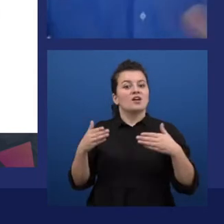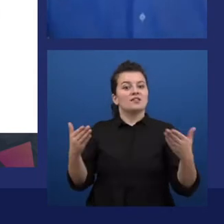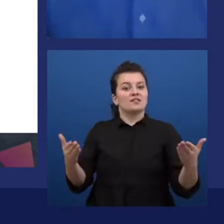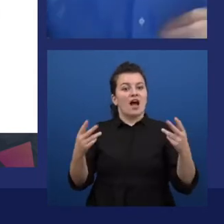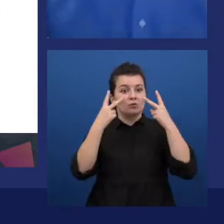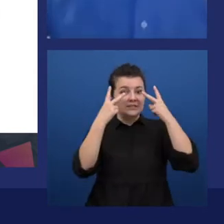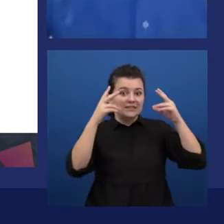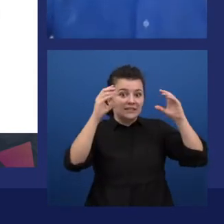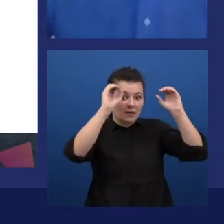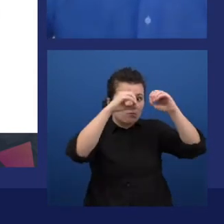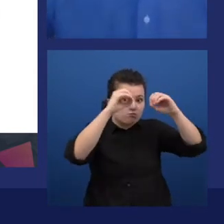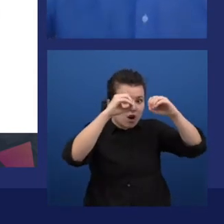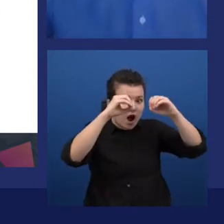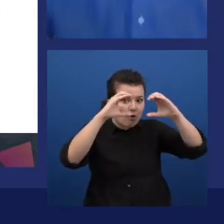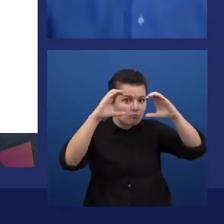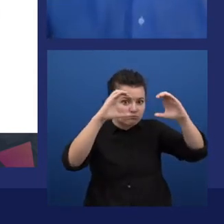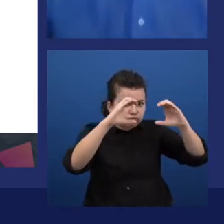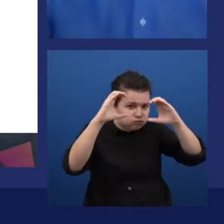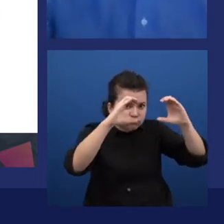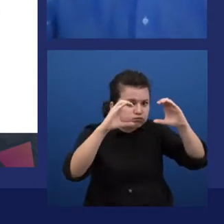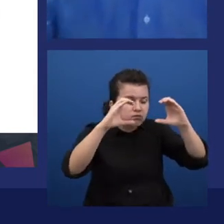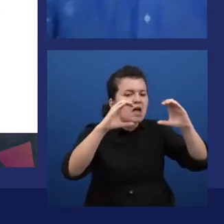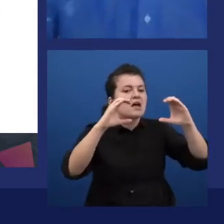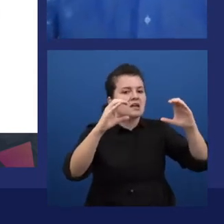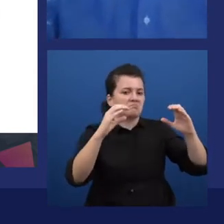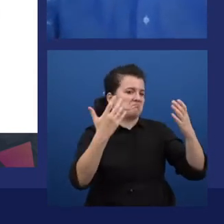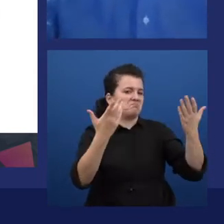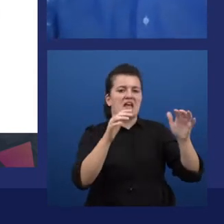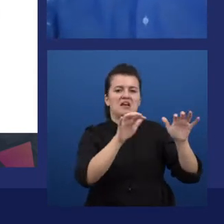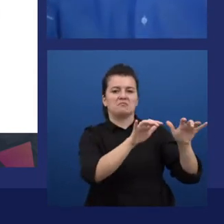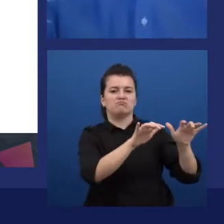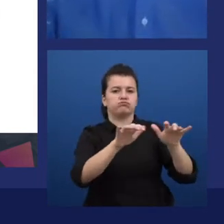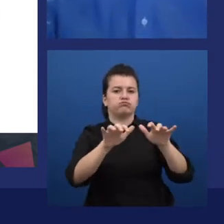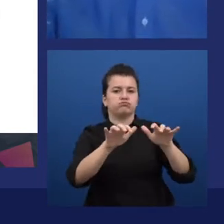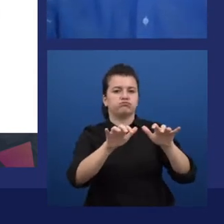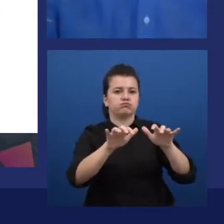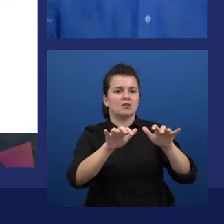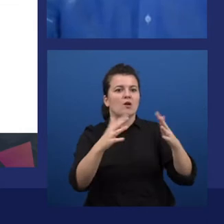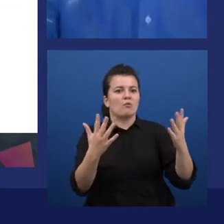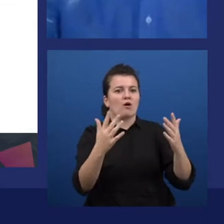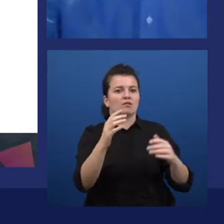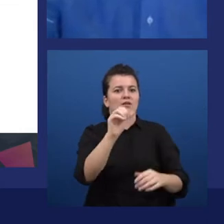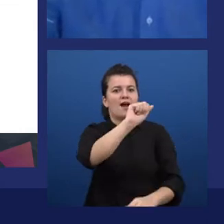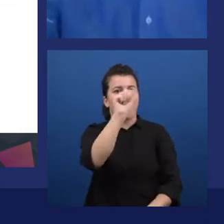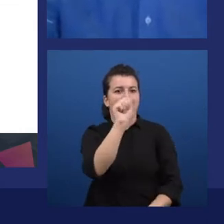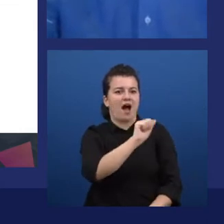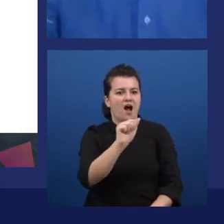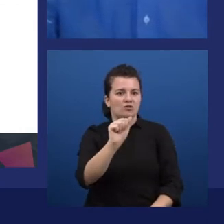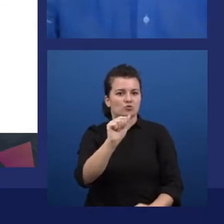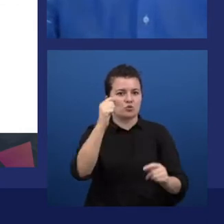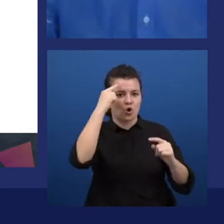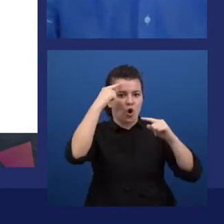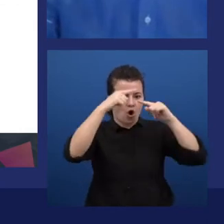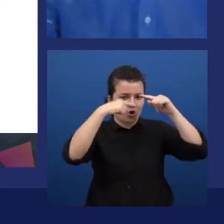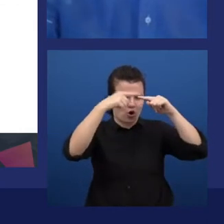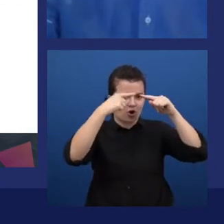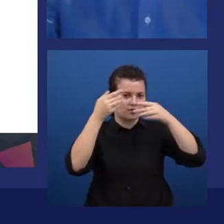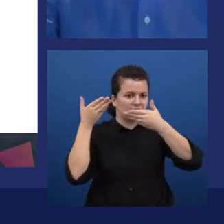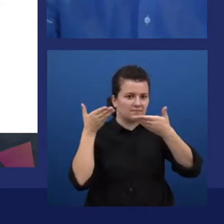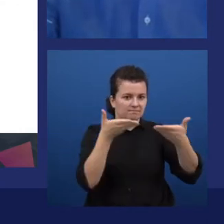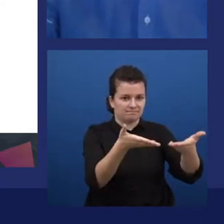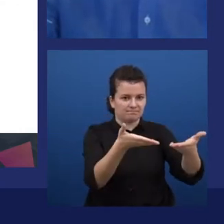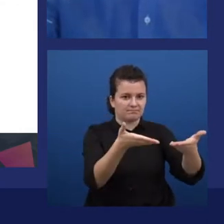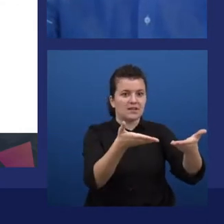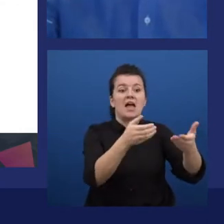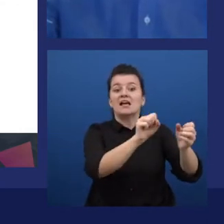it's super simple. just have to search for Azure Cognitive Services. It will end up on this page